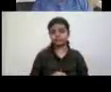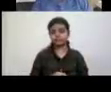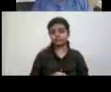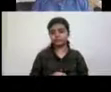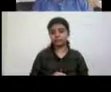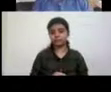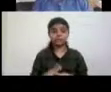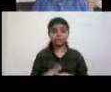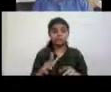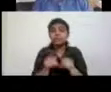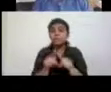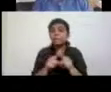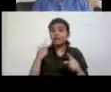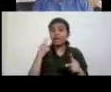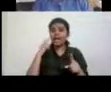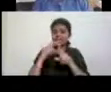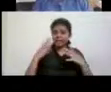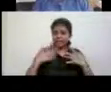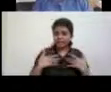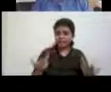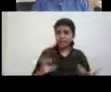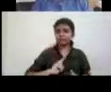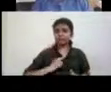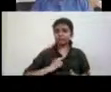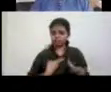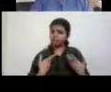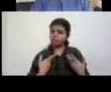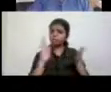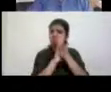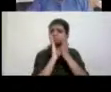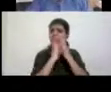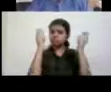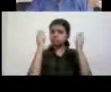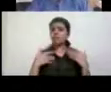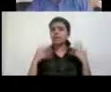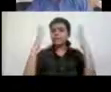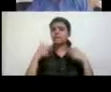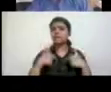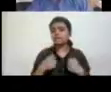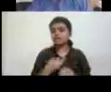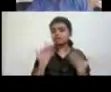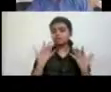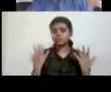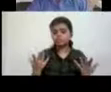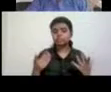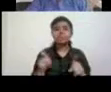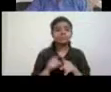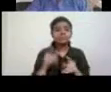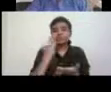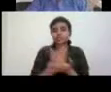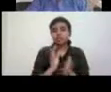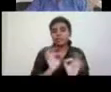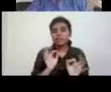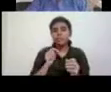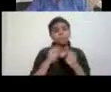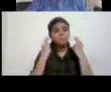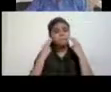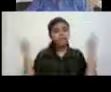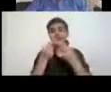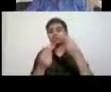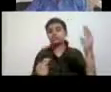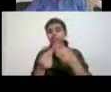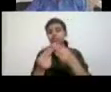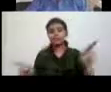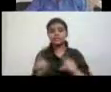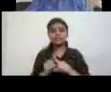should be celebrated. So, uh, that caused the kind of rift, um, there, you know, there are famous stories that involve